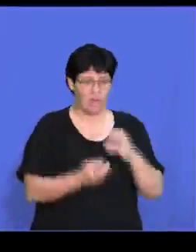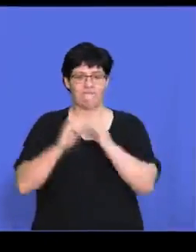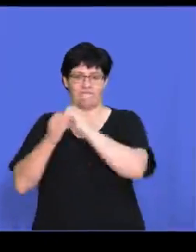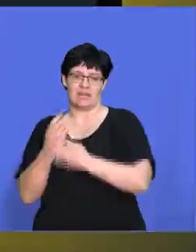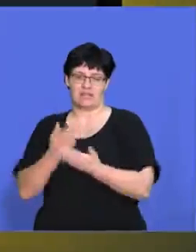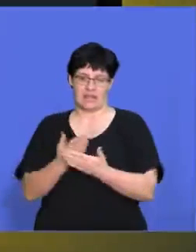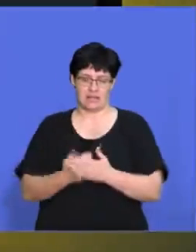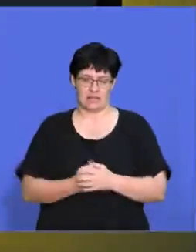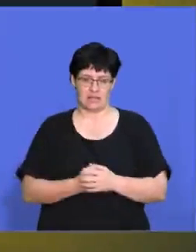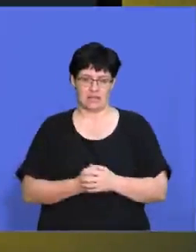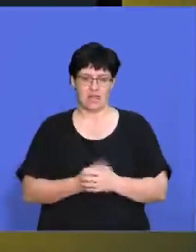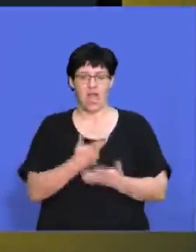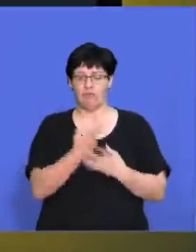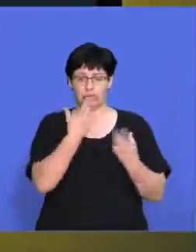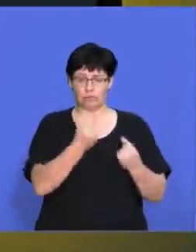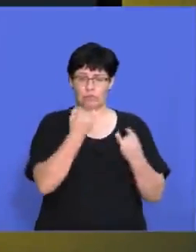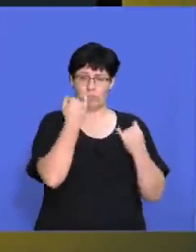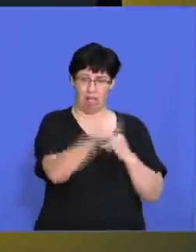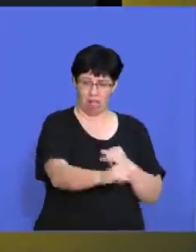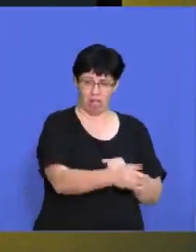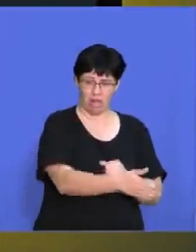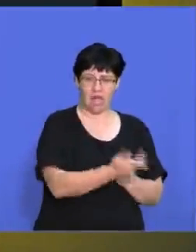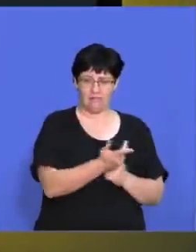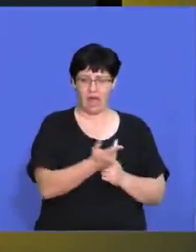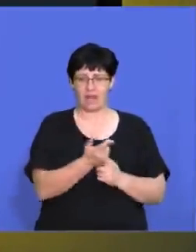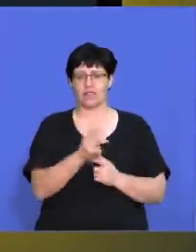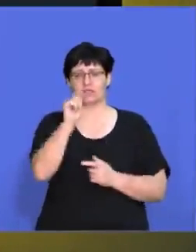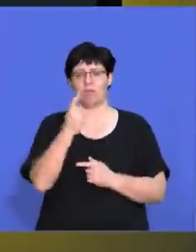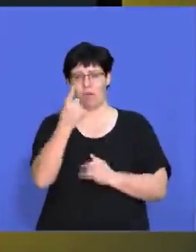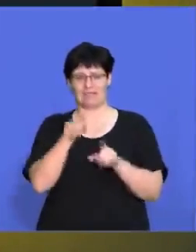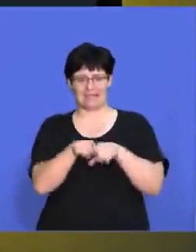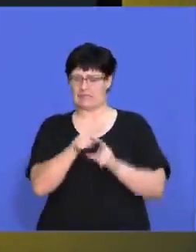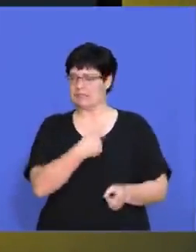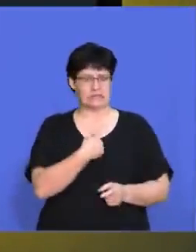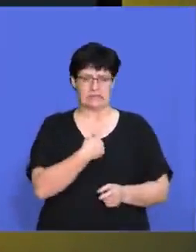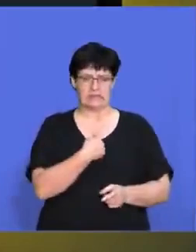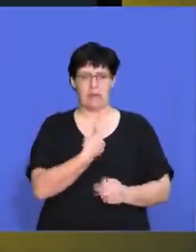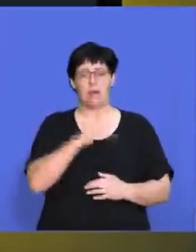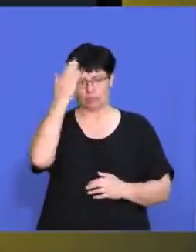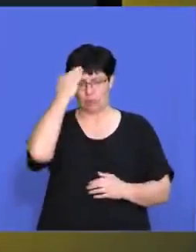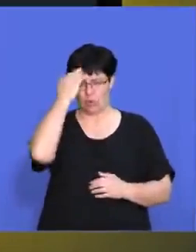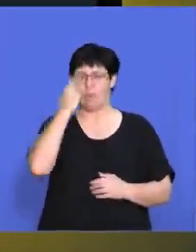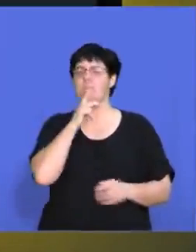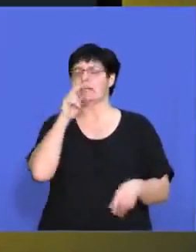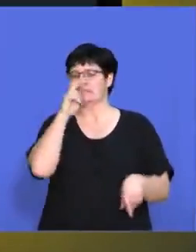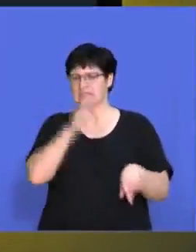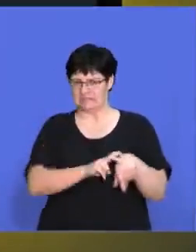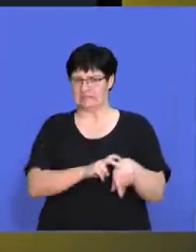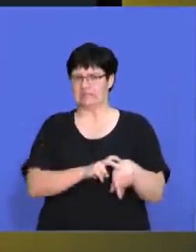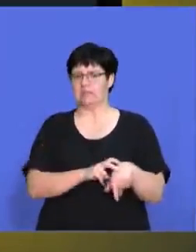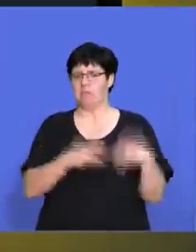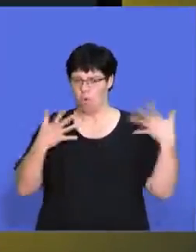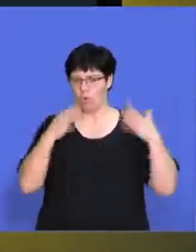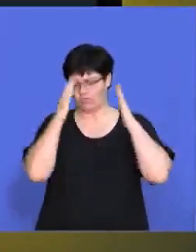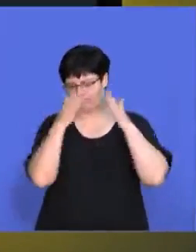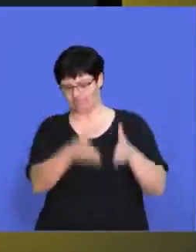if you if you did poorly in that in your term one test. Right. You know now. OK, right. I'm slacking in the section. I